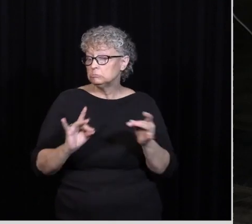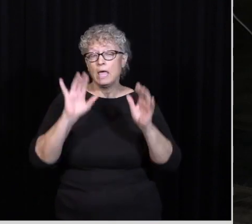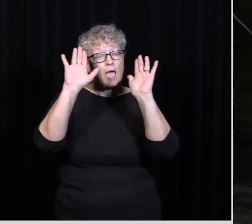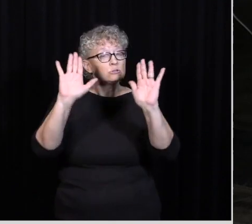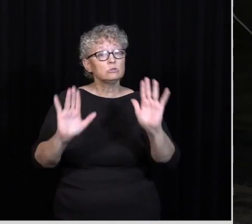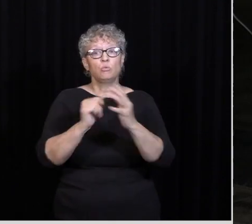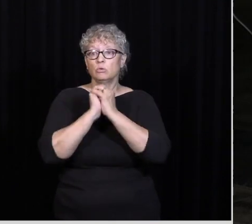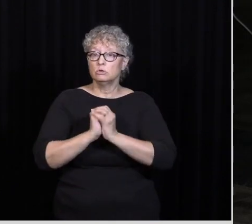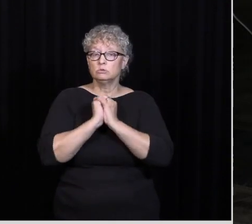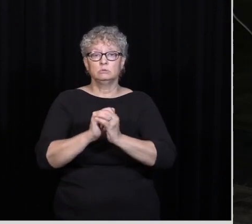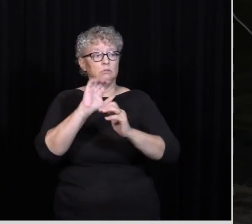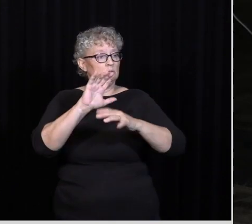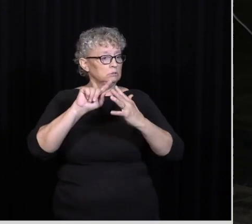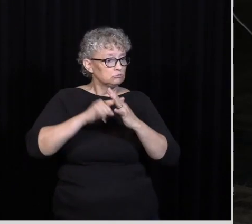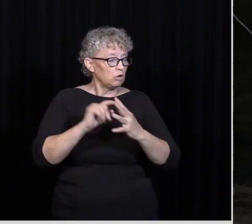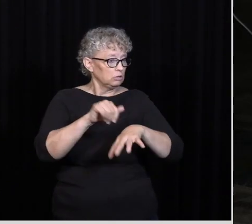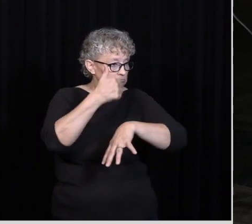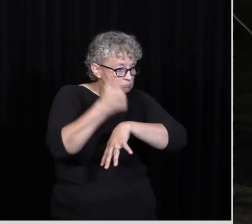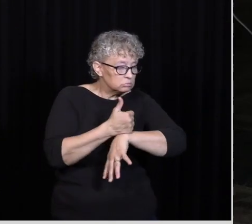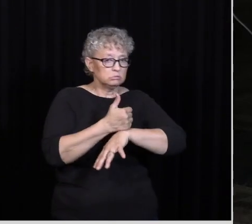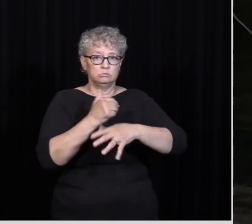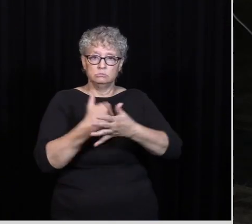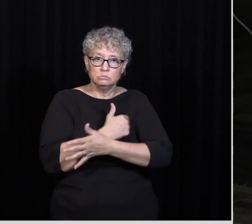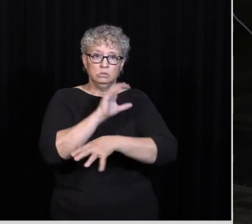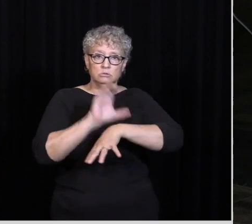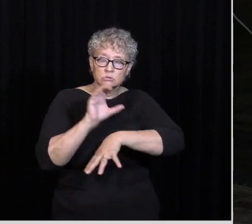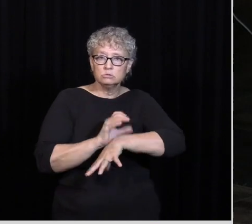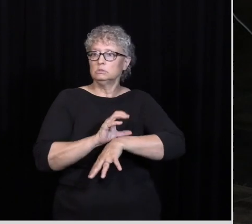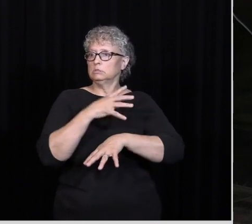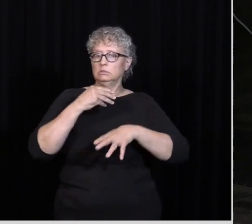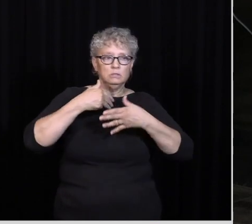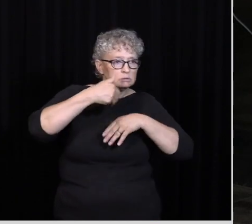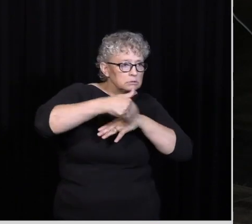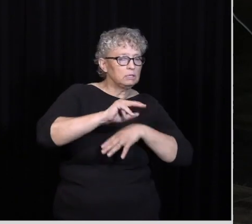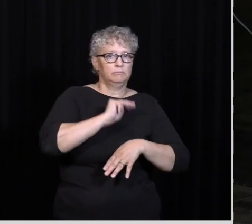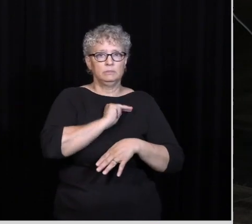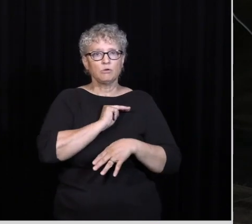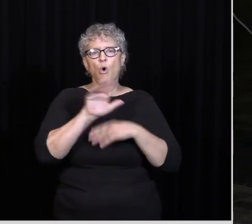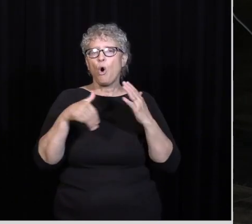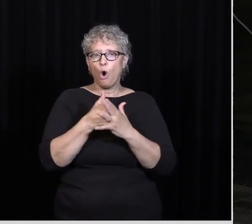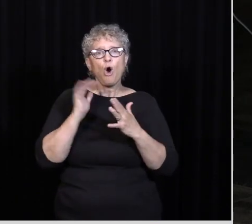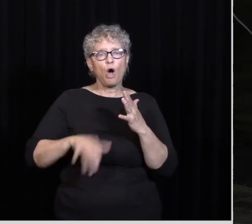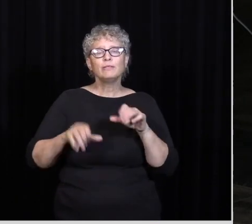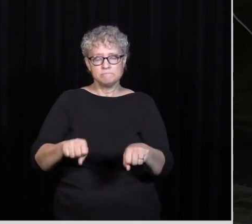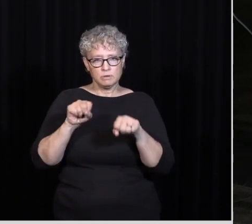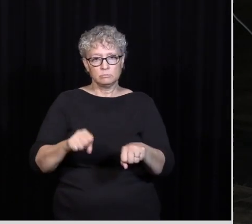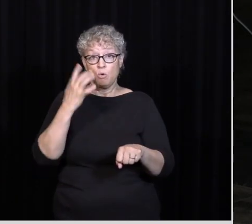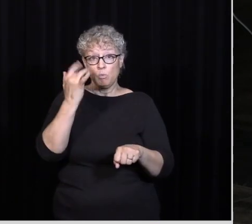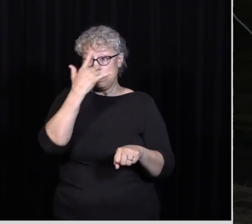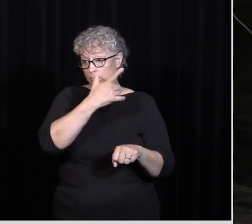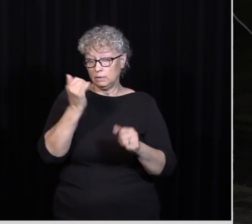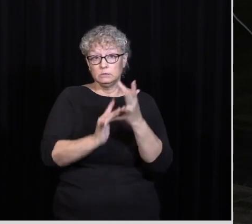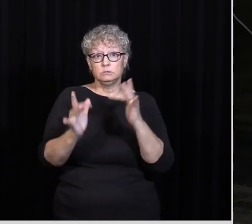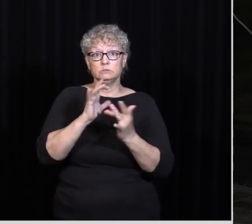Our Faith Or Planting Churches Or Sending Missionaries Or Any Of This Stuff All Of This Stuff Is Possible Because Of Jesus